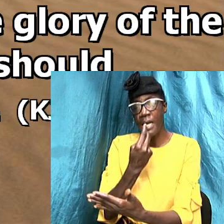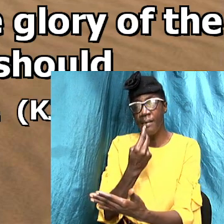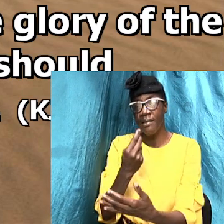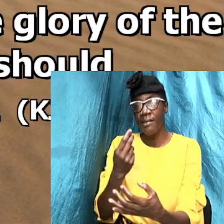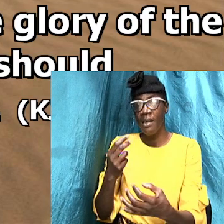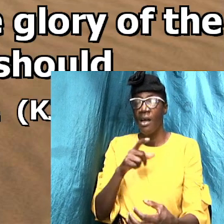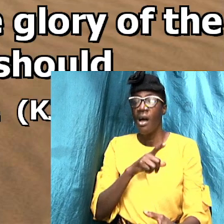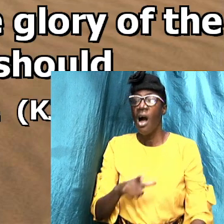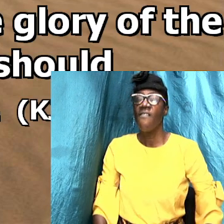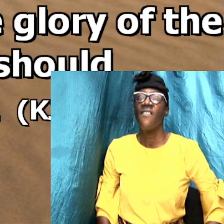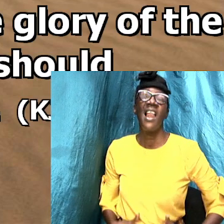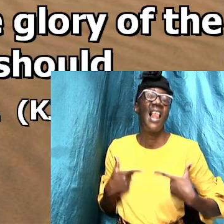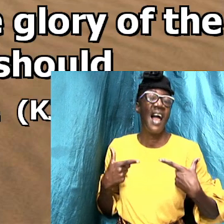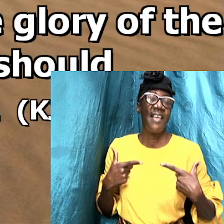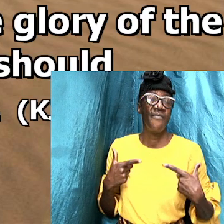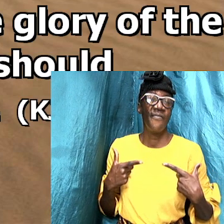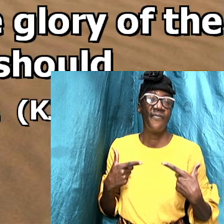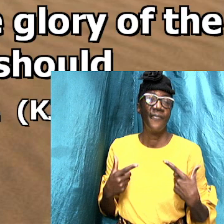of life